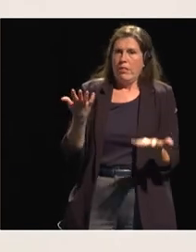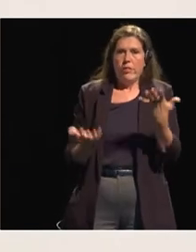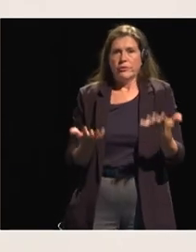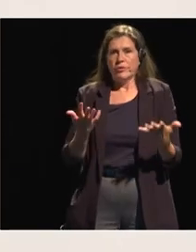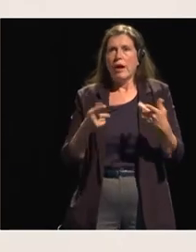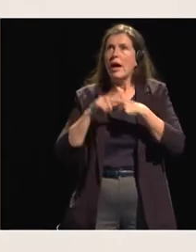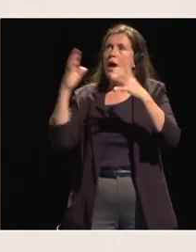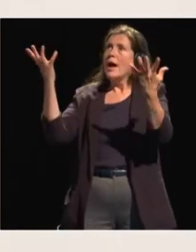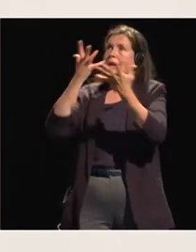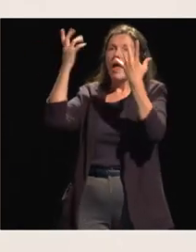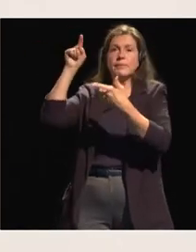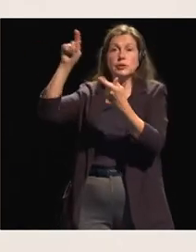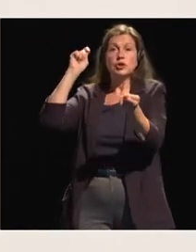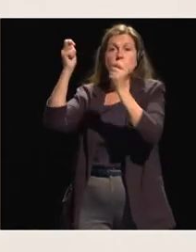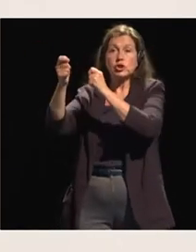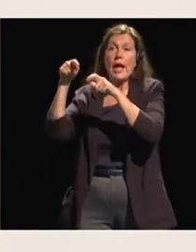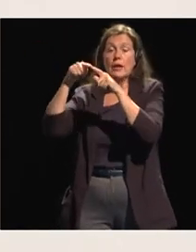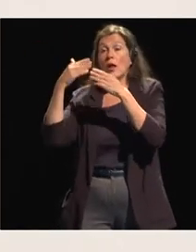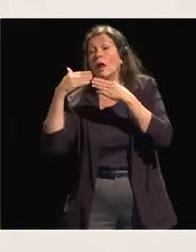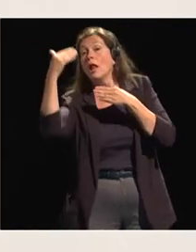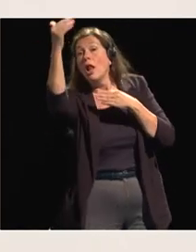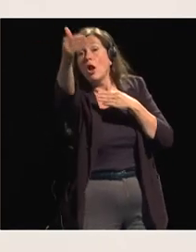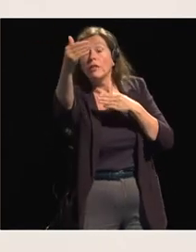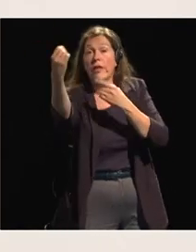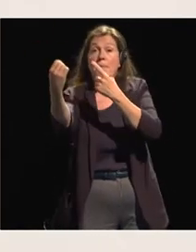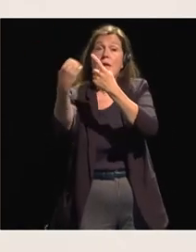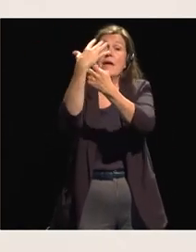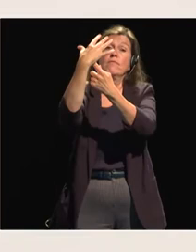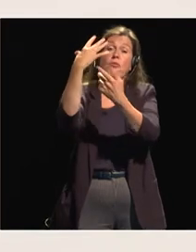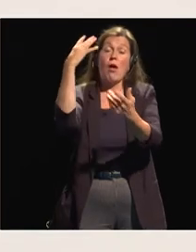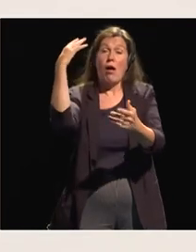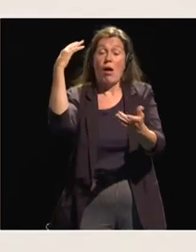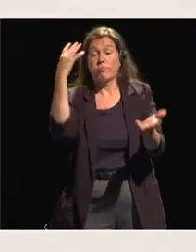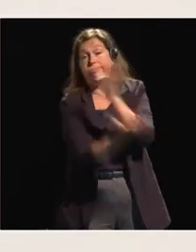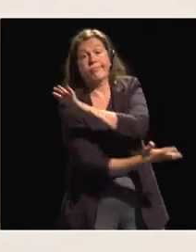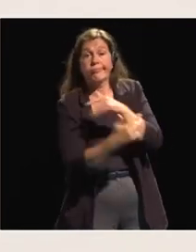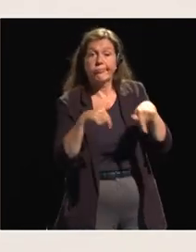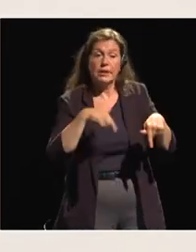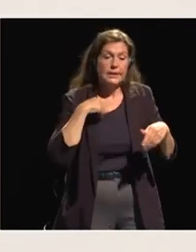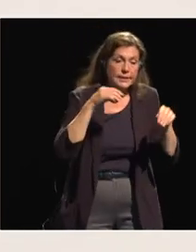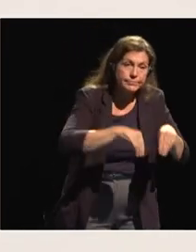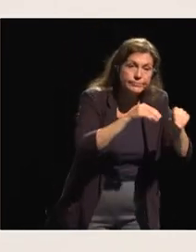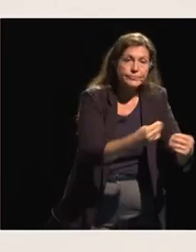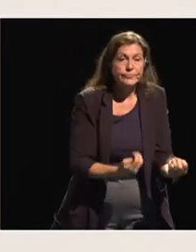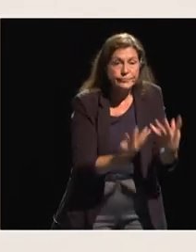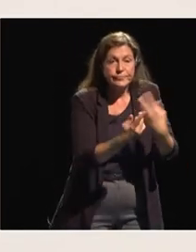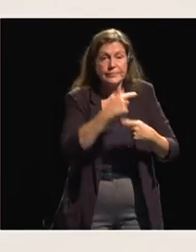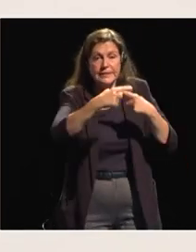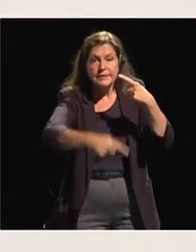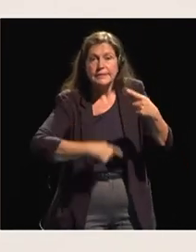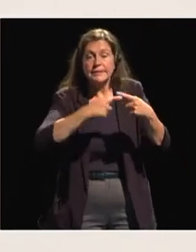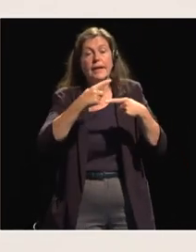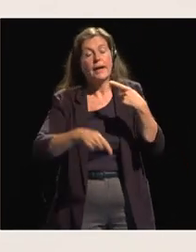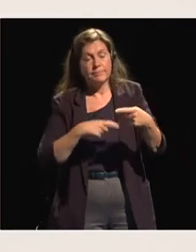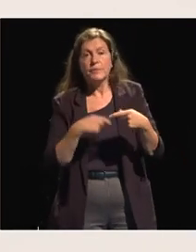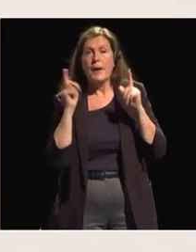influence of climate change and we're going to have to be aware of that and prepare for it but